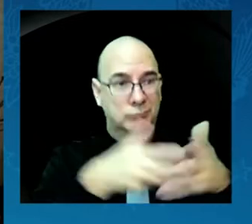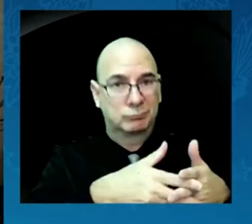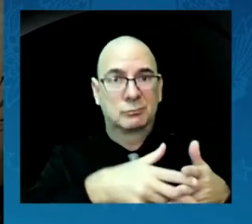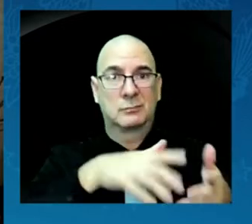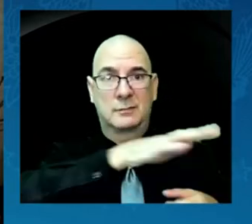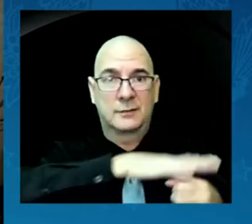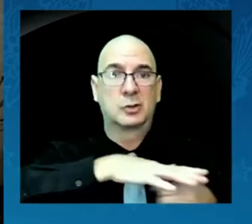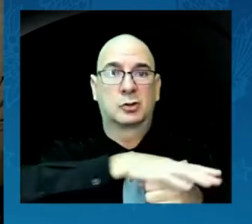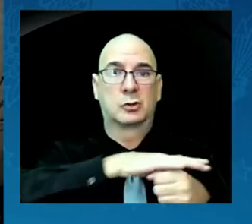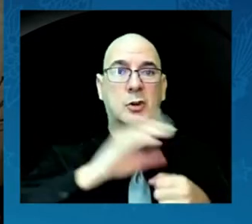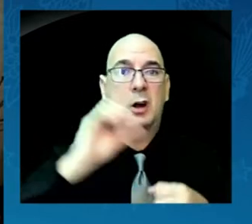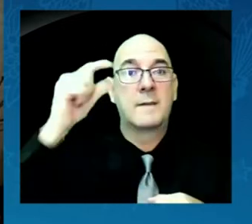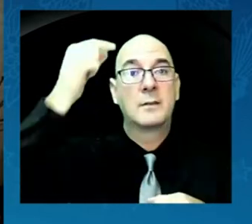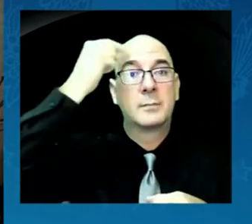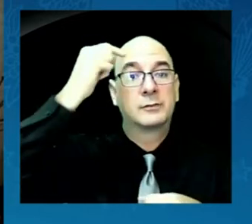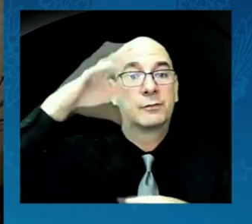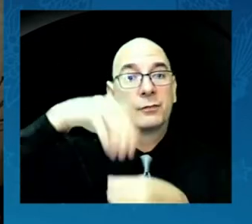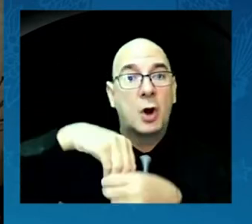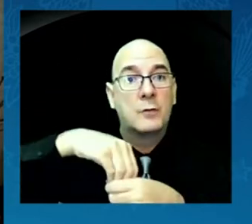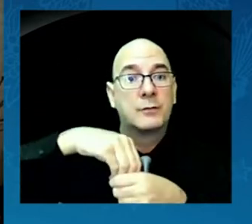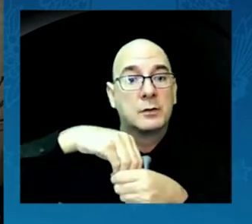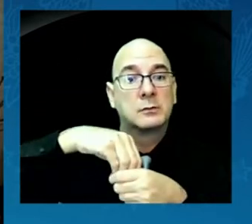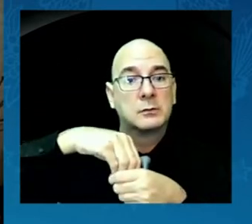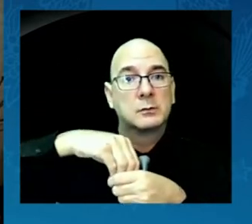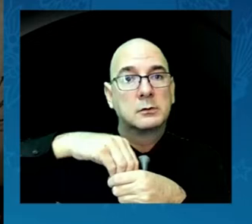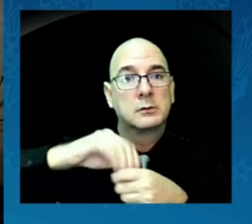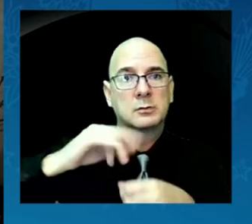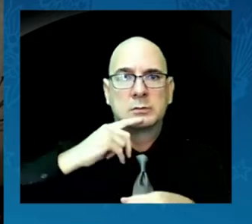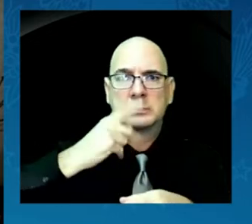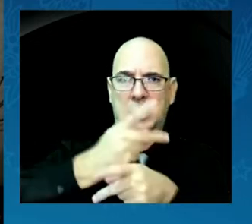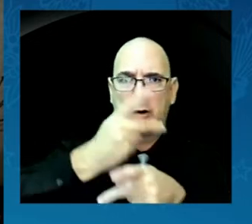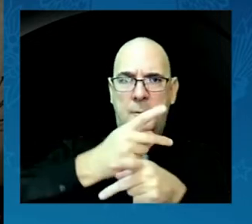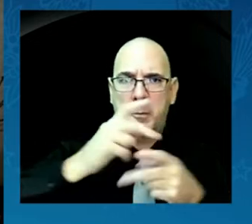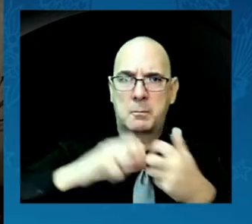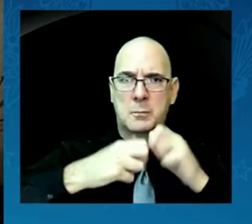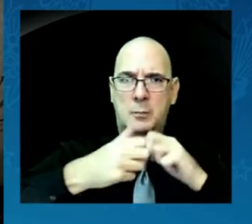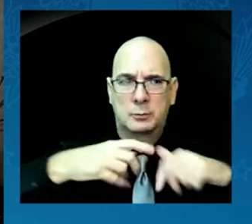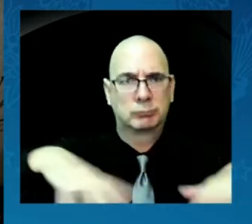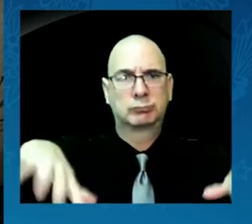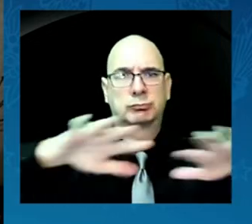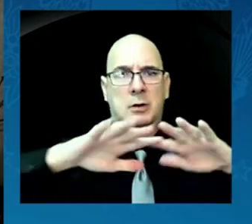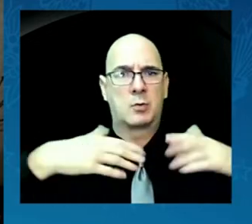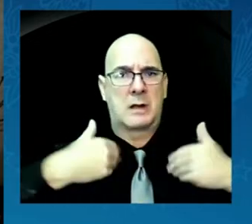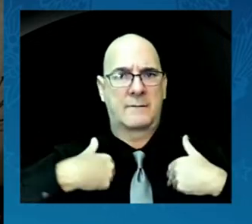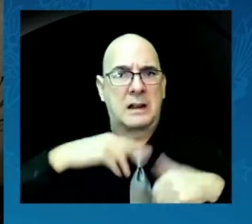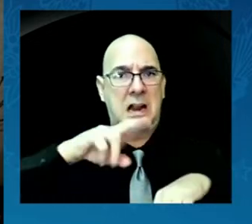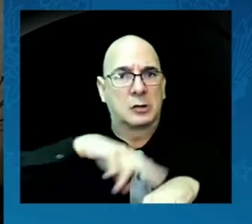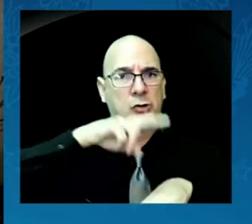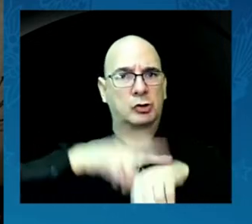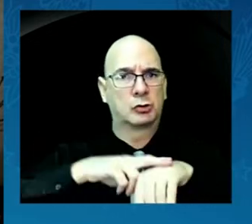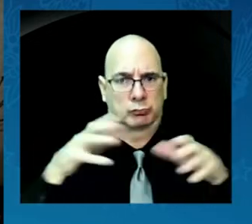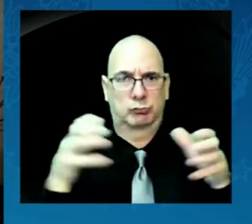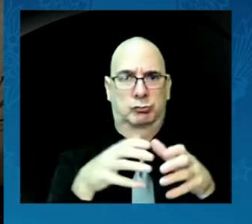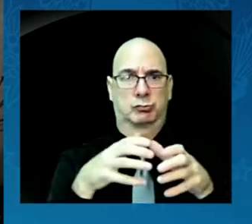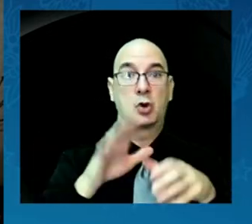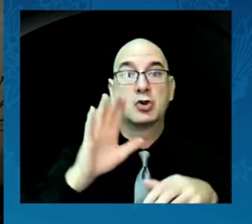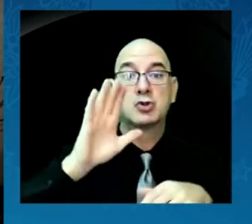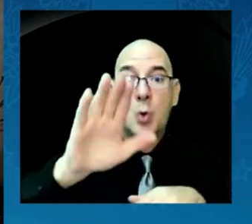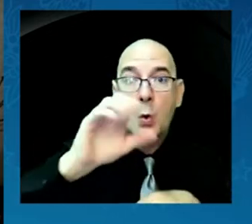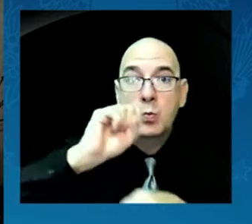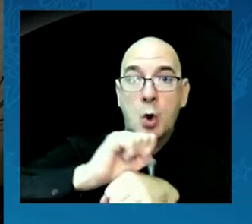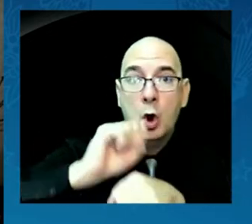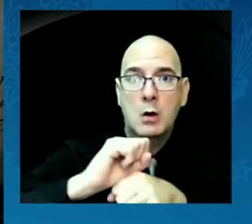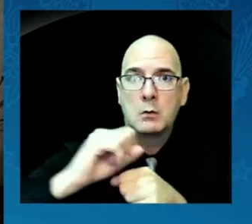course, Vice President Harris's work and the work of this administration is unparalleled. Thanks to their leadership, tribal